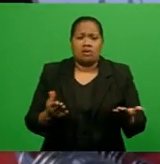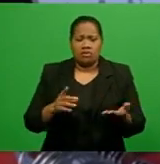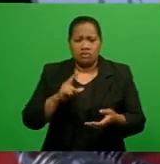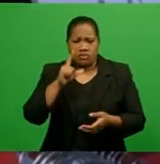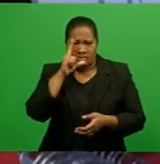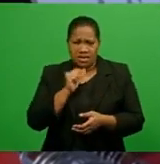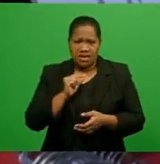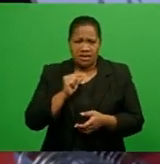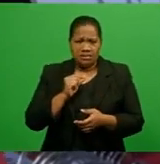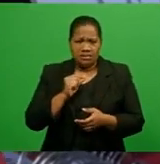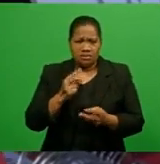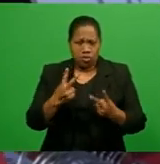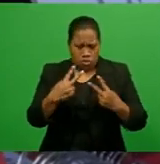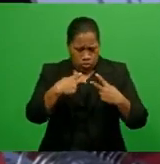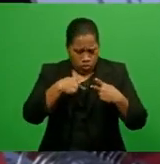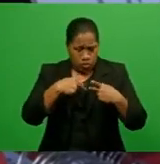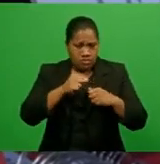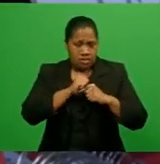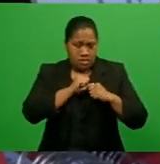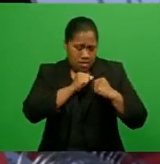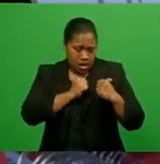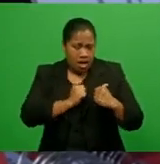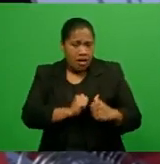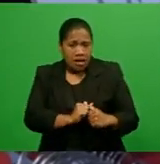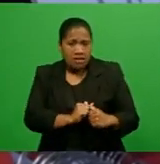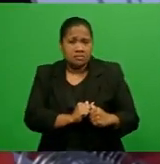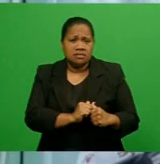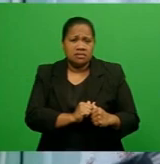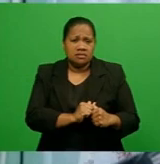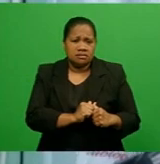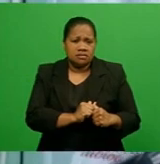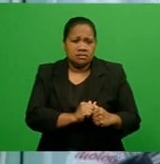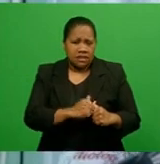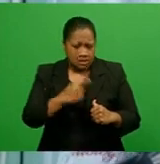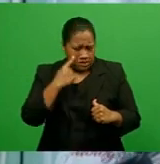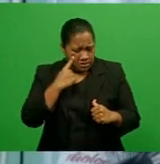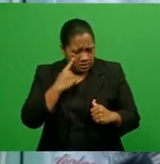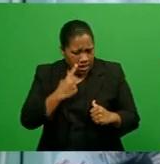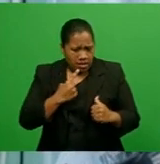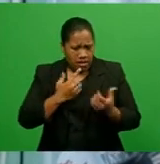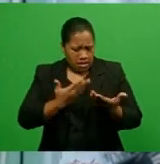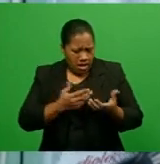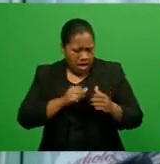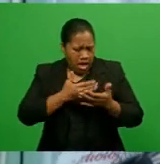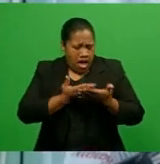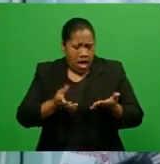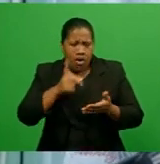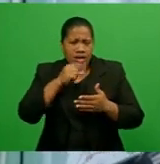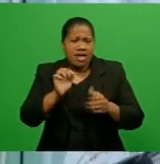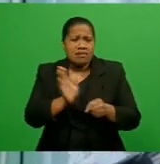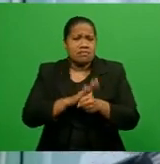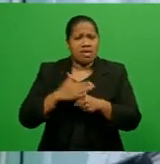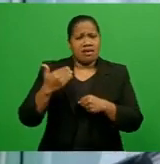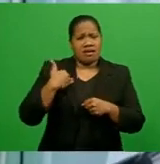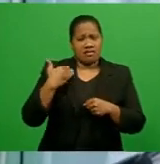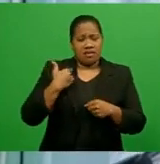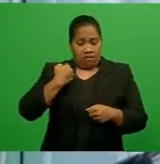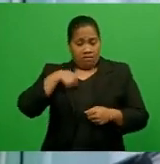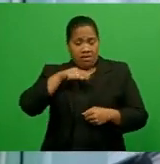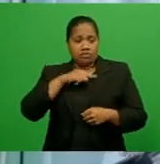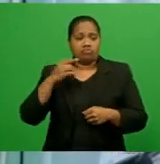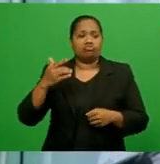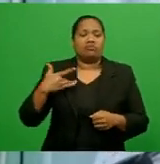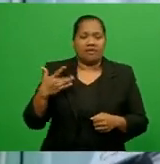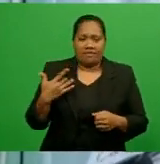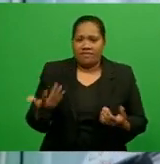look at our hearts and whether our hearts can be made healthy enough for us to live to the potential that we're supposed